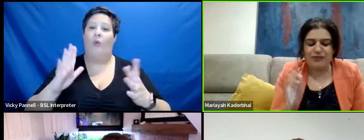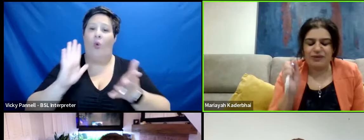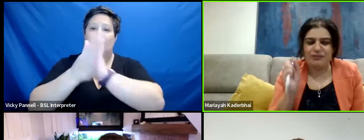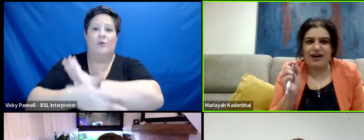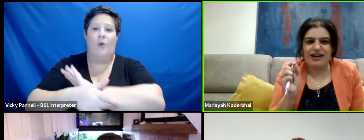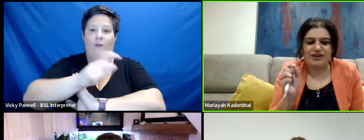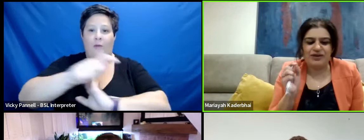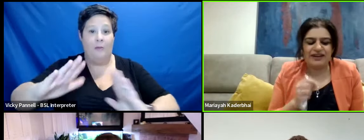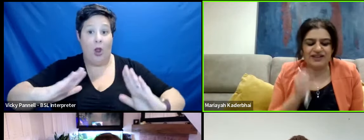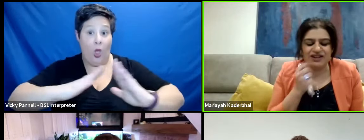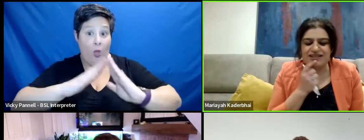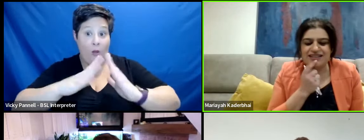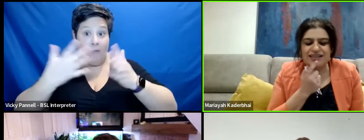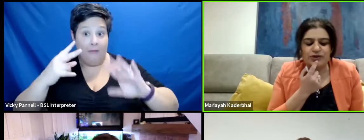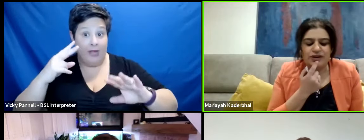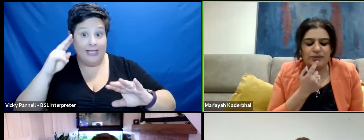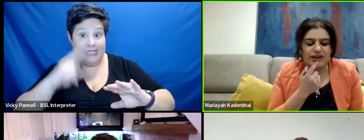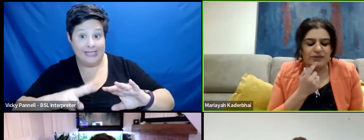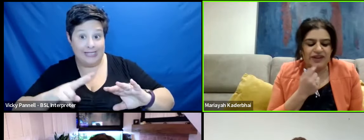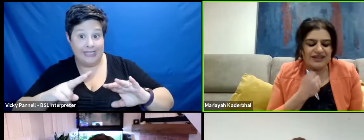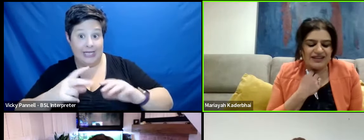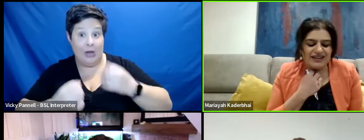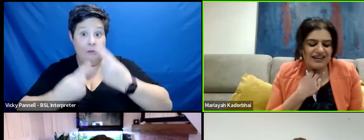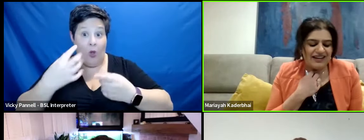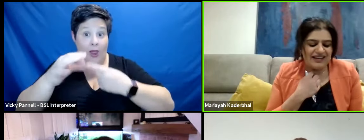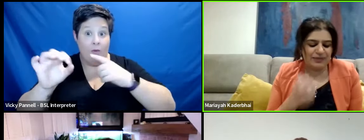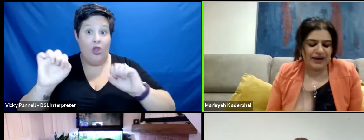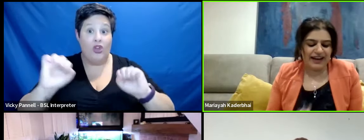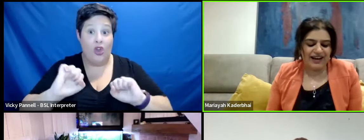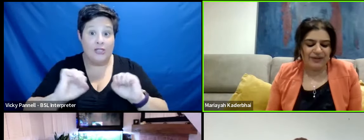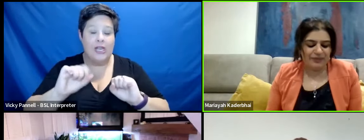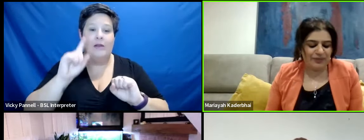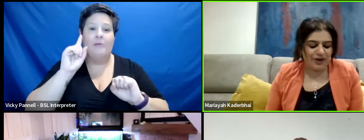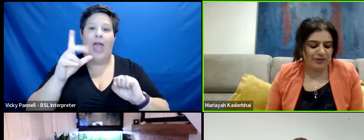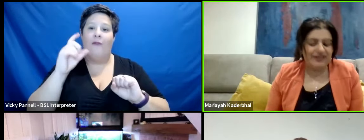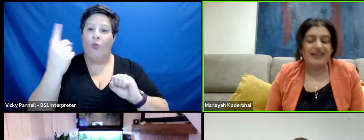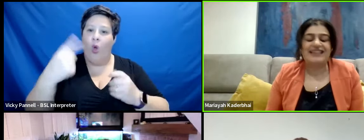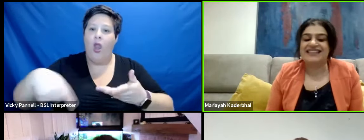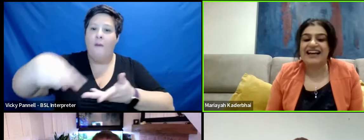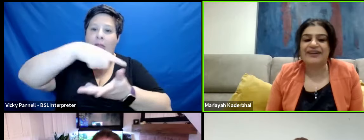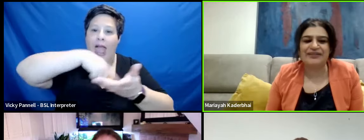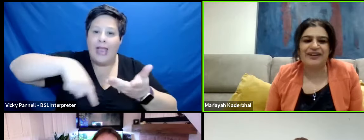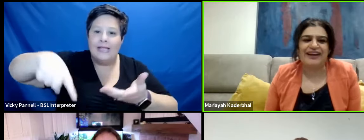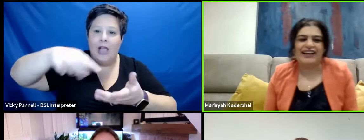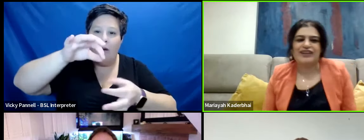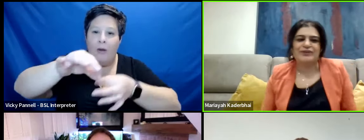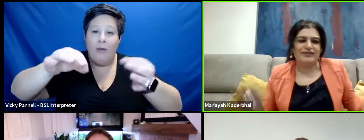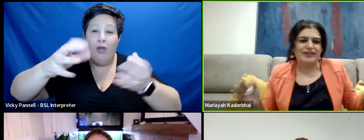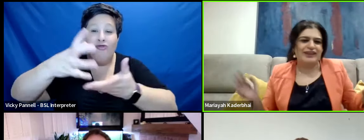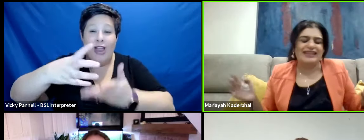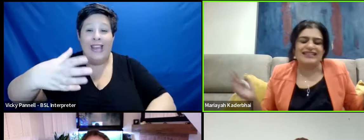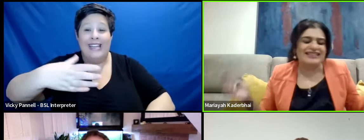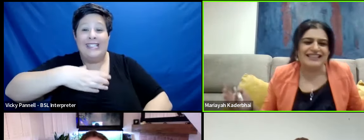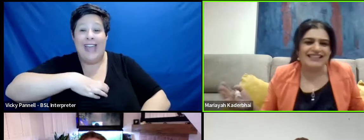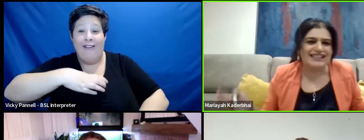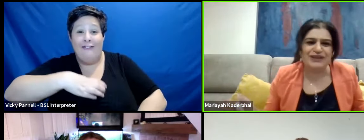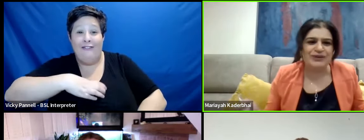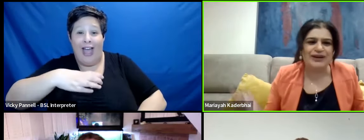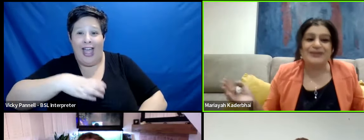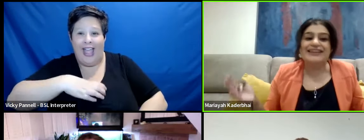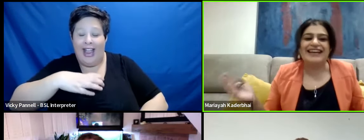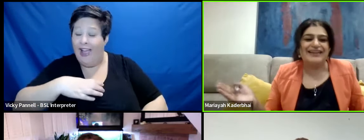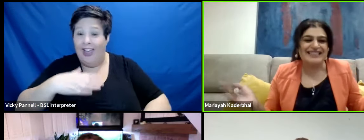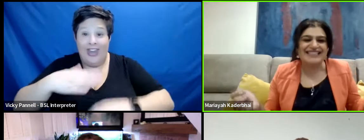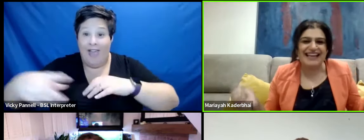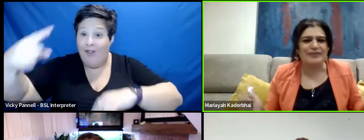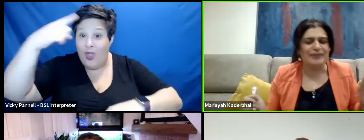people at home that might not have had the chance of seaboarding point yet. But there is a, there's a plating up moment that is terrifying. And you never, that's a sentence I